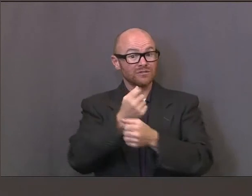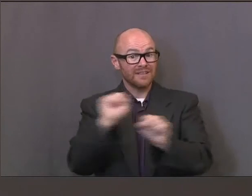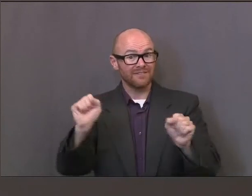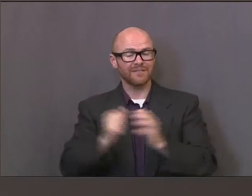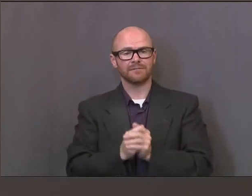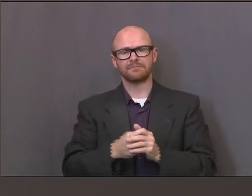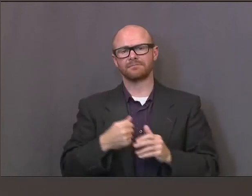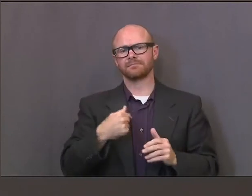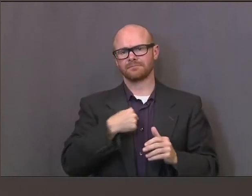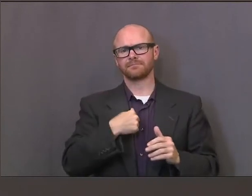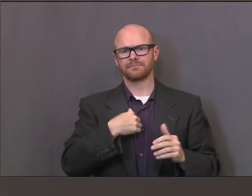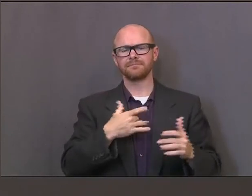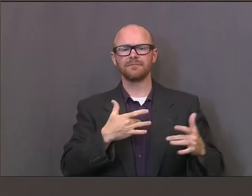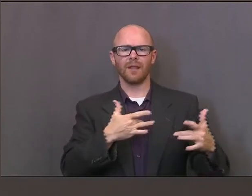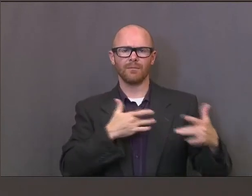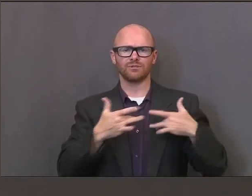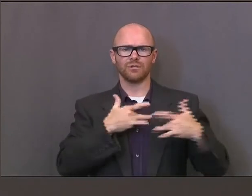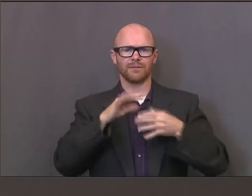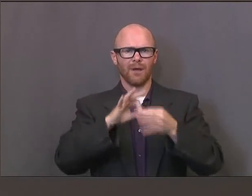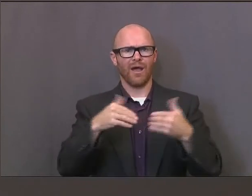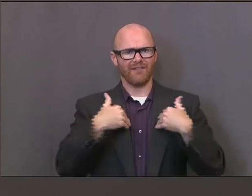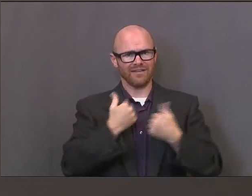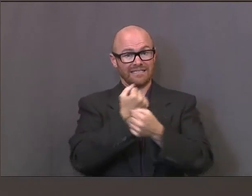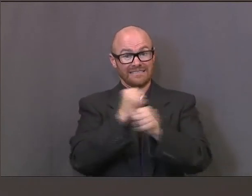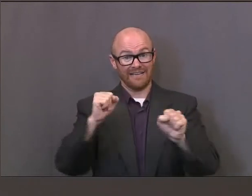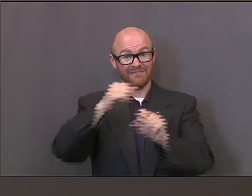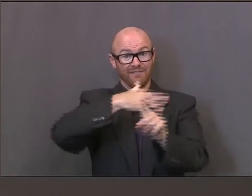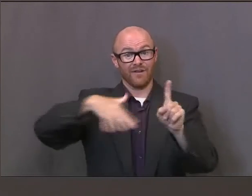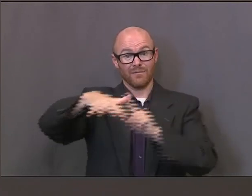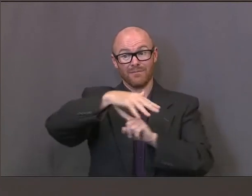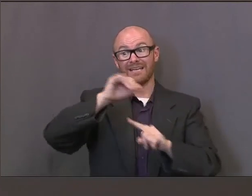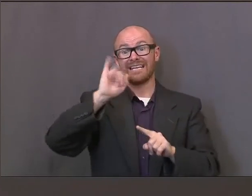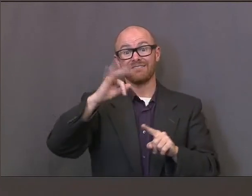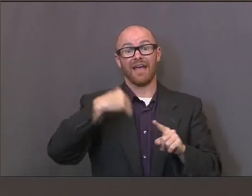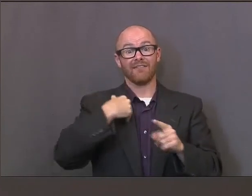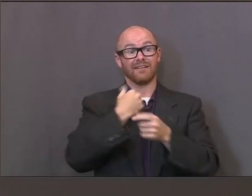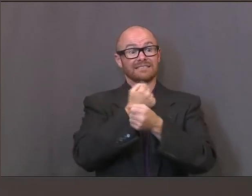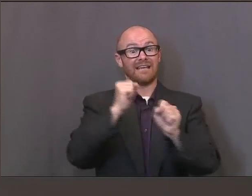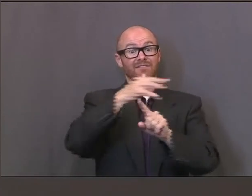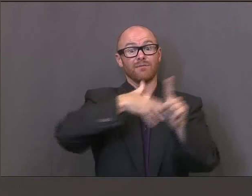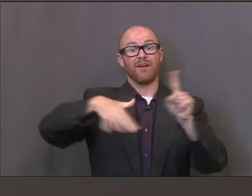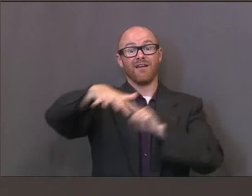am concerned about having a safe environment. And if we have that, I don't have to worry about teachers leaving.